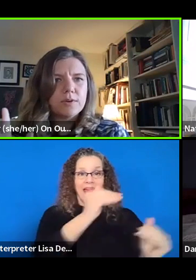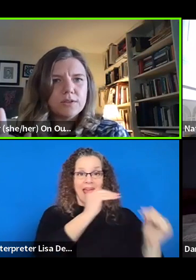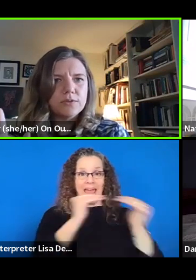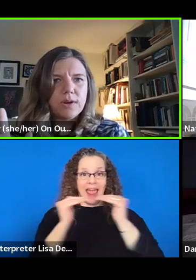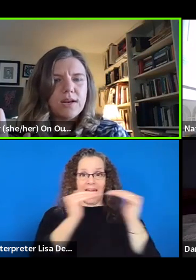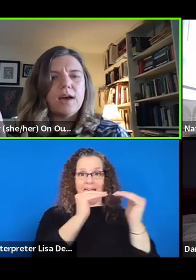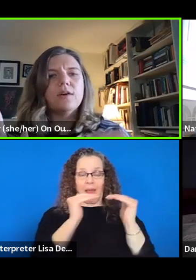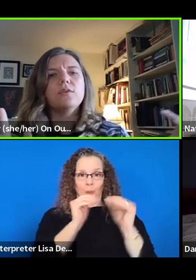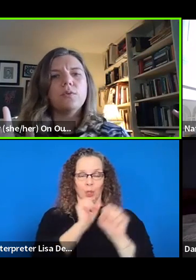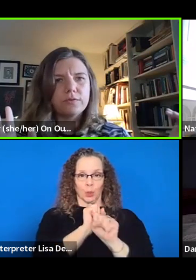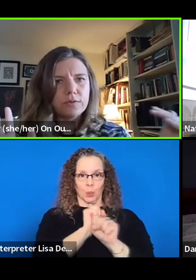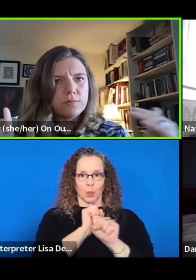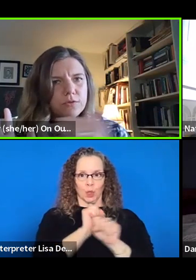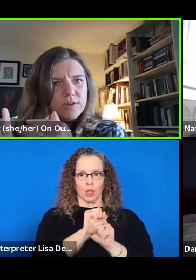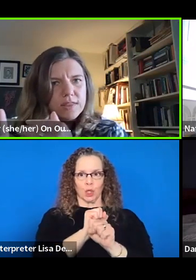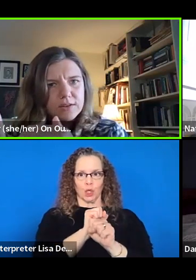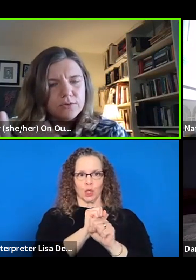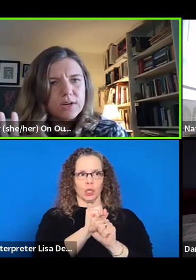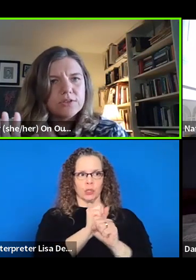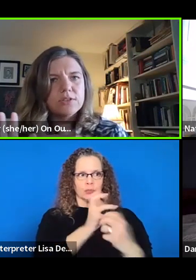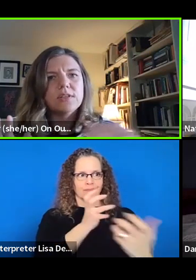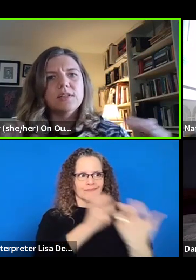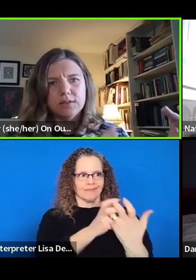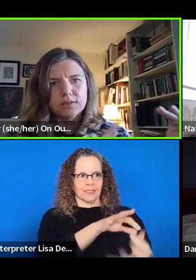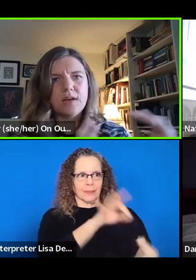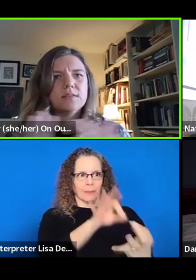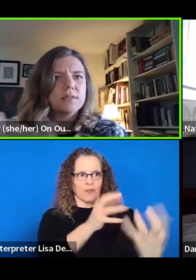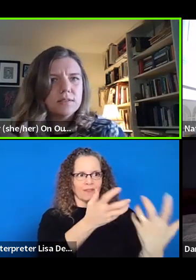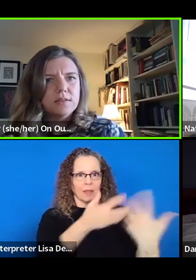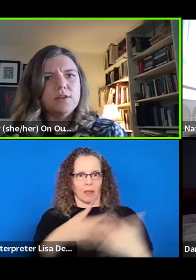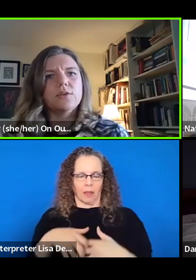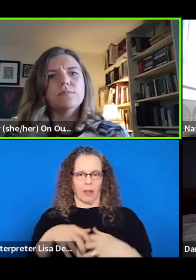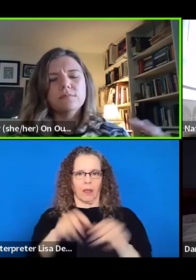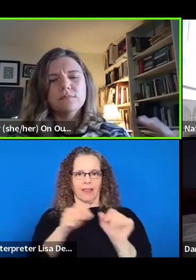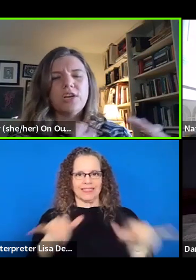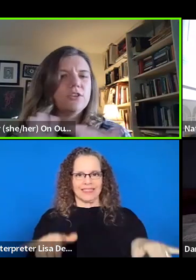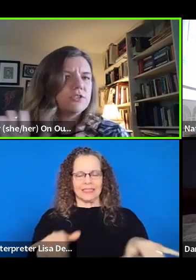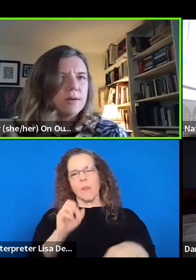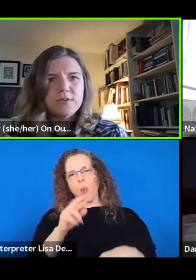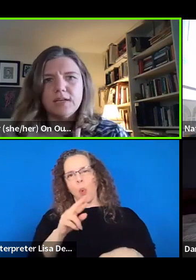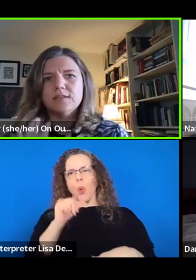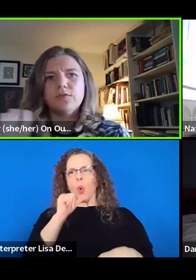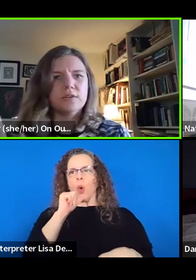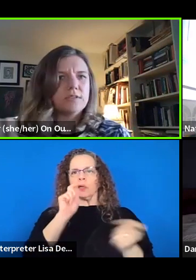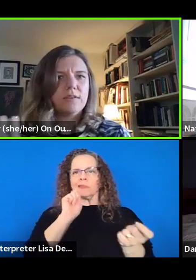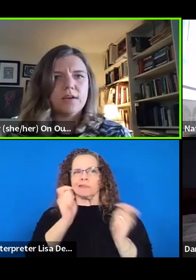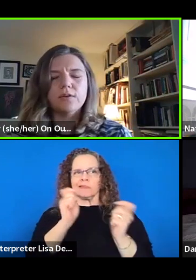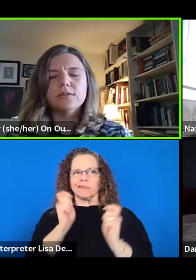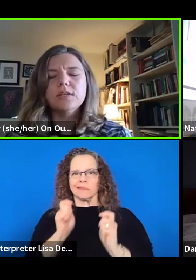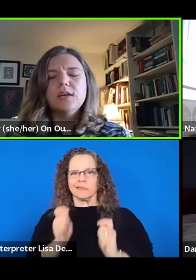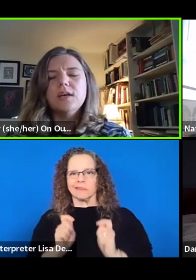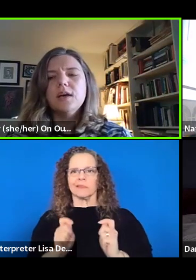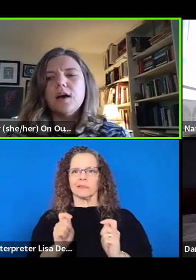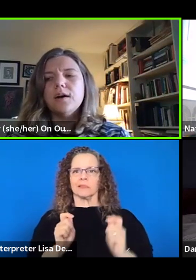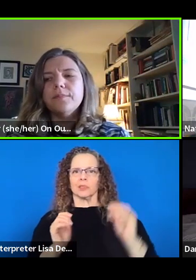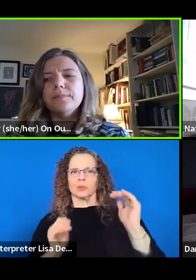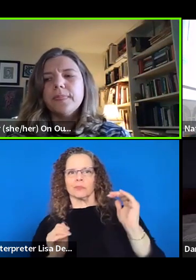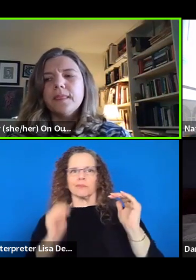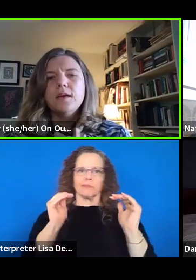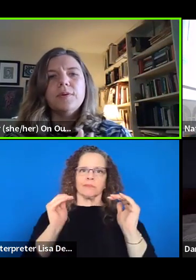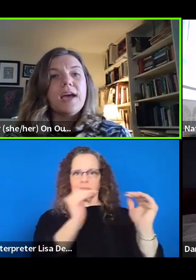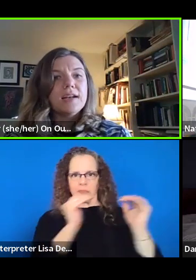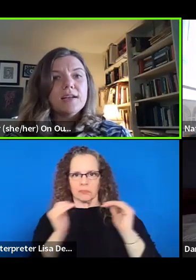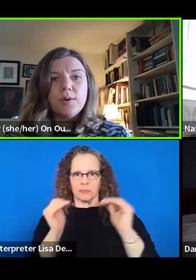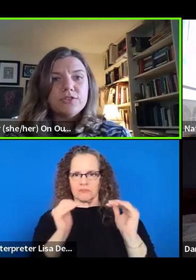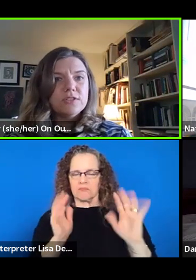for what they want to do right now, or if they're moving that direction and there is constant, you know, change and update as far as how that goes. Um,